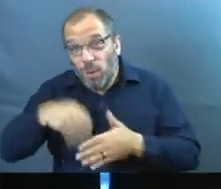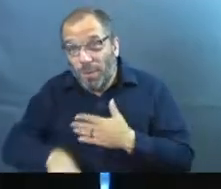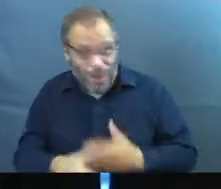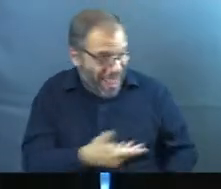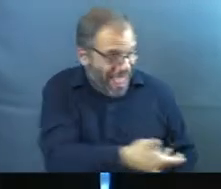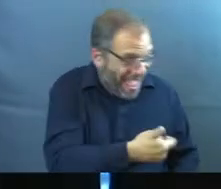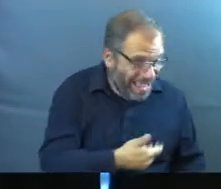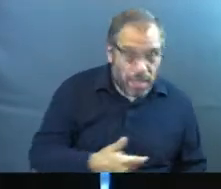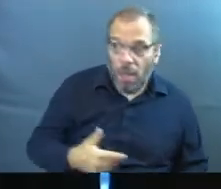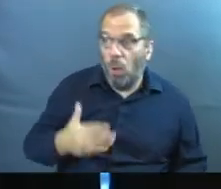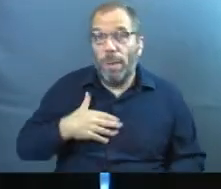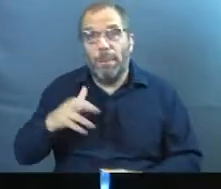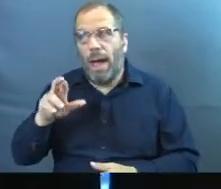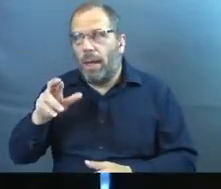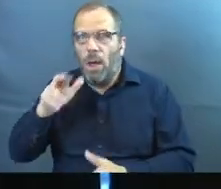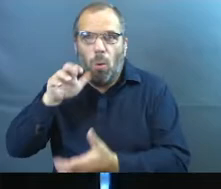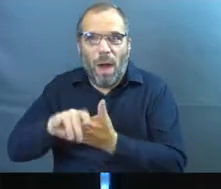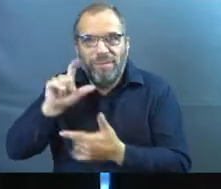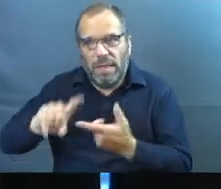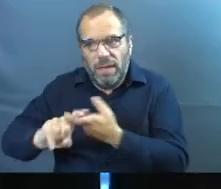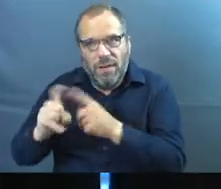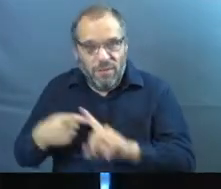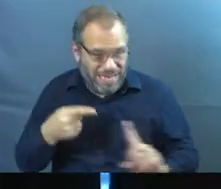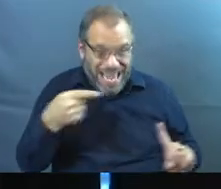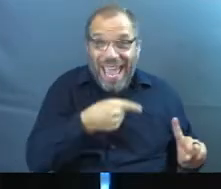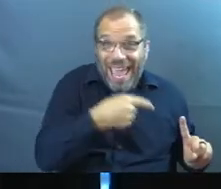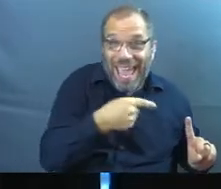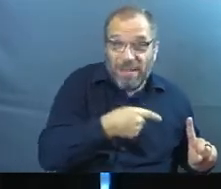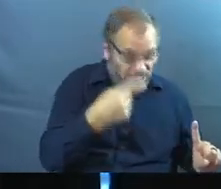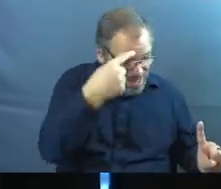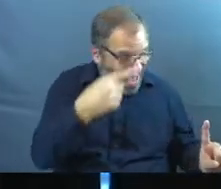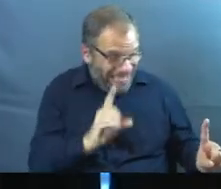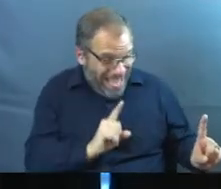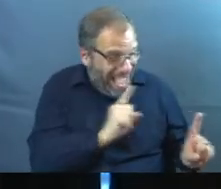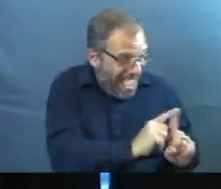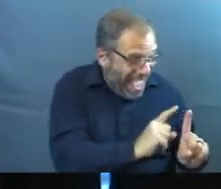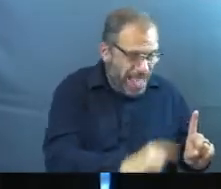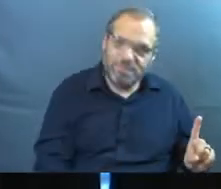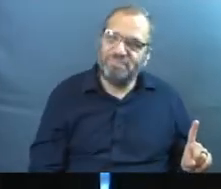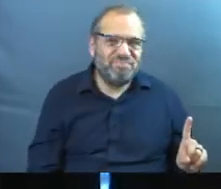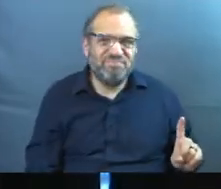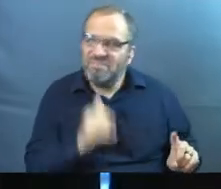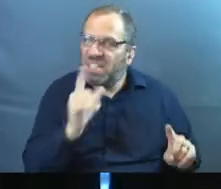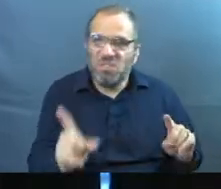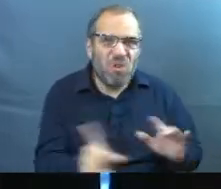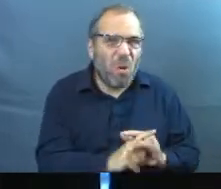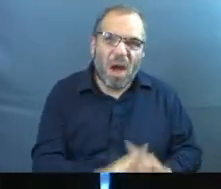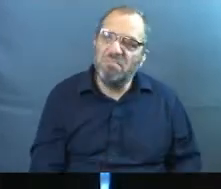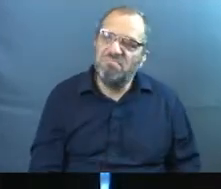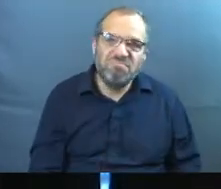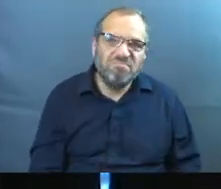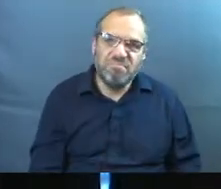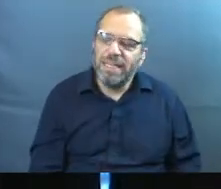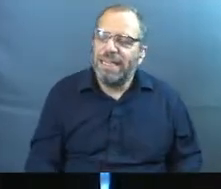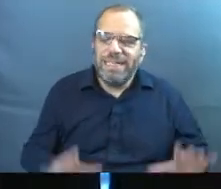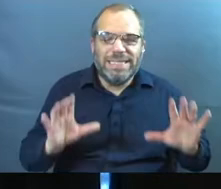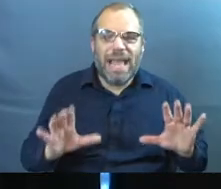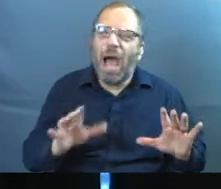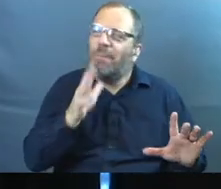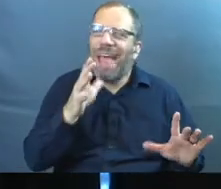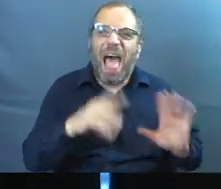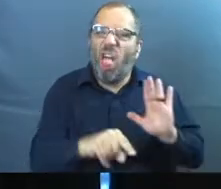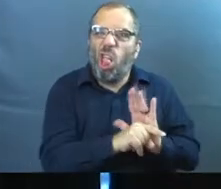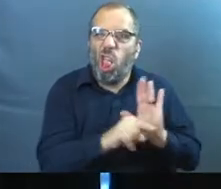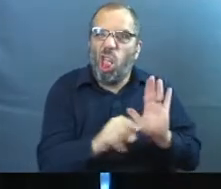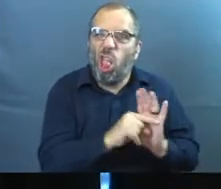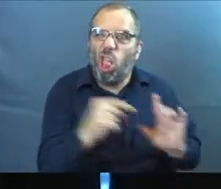there was times when Rachel needed a really close friend and this was the only person that she thought she could go to, and they were never available. And again, I don't want to bash.